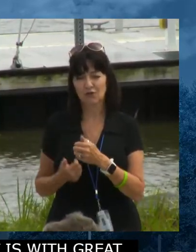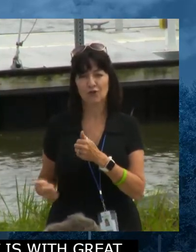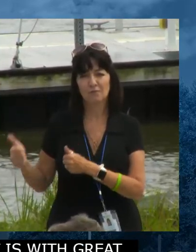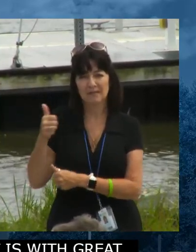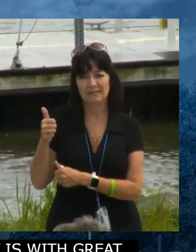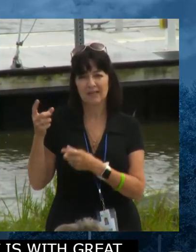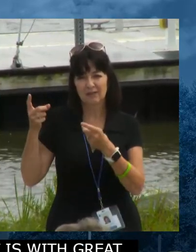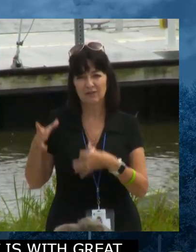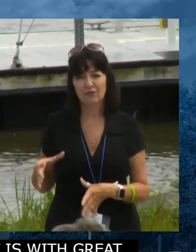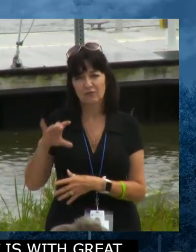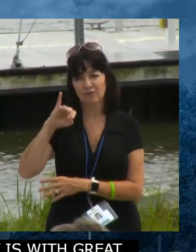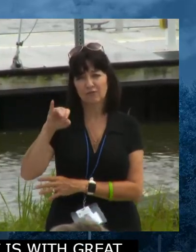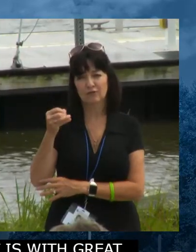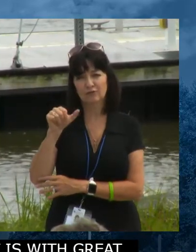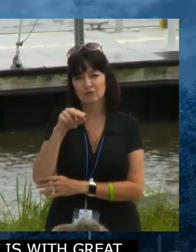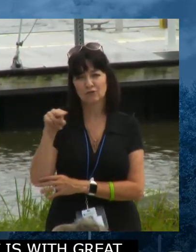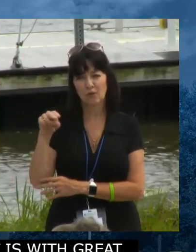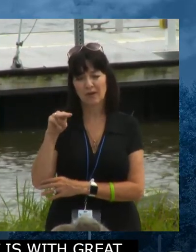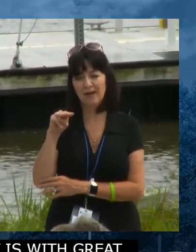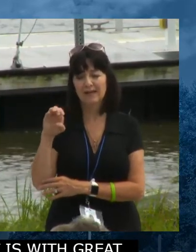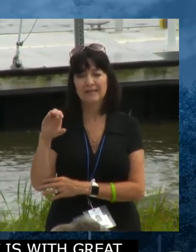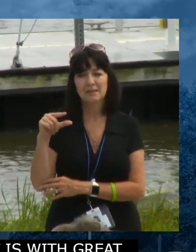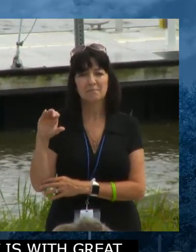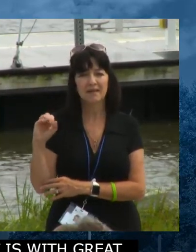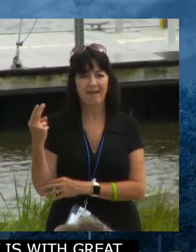Society, Joanne McGeeha.